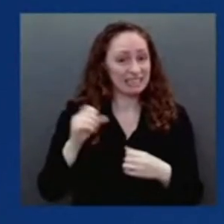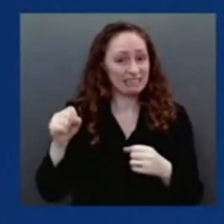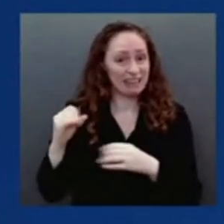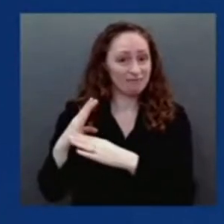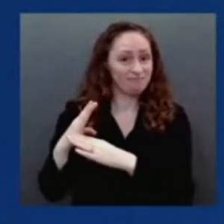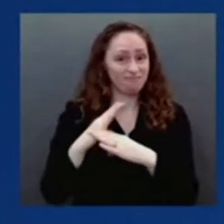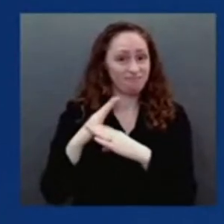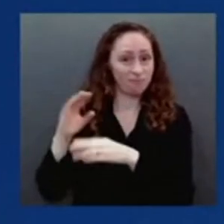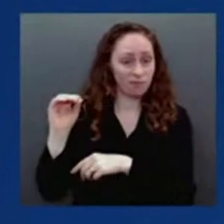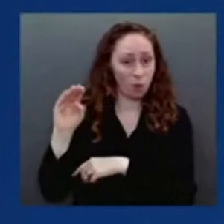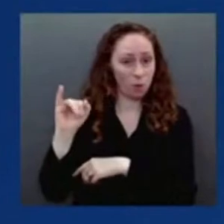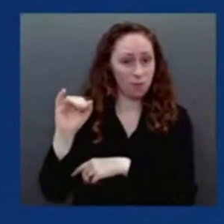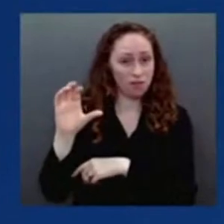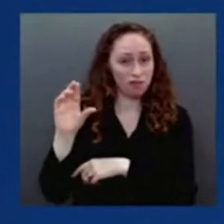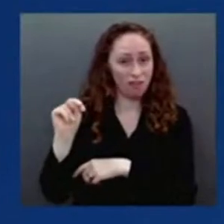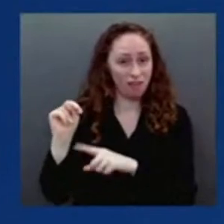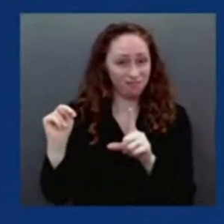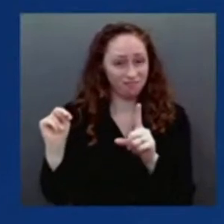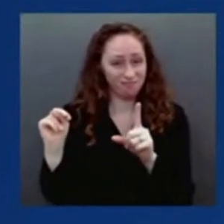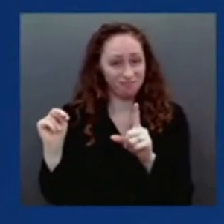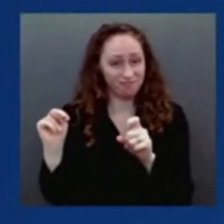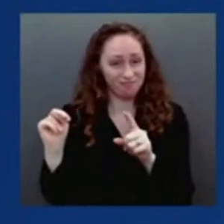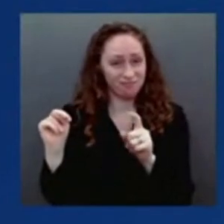those recipients anytime soon? Thanks.